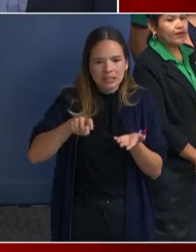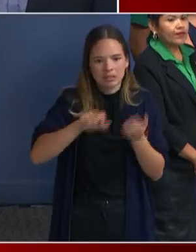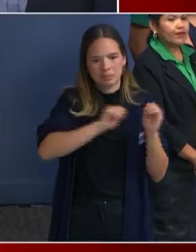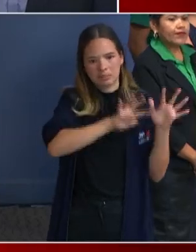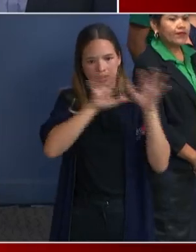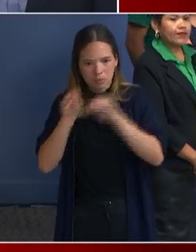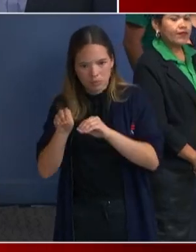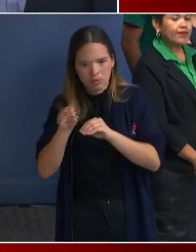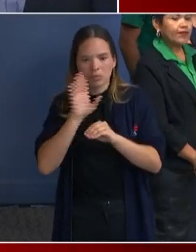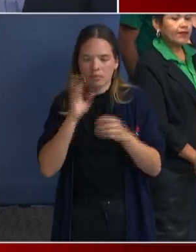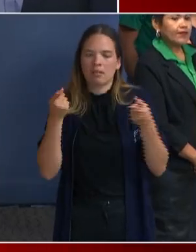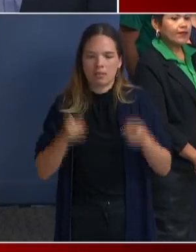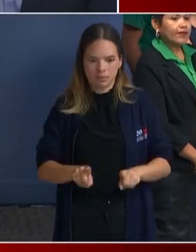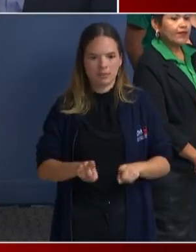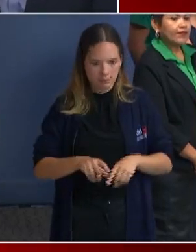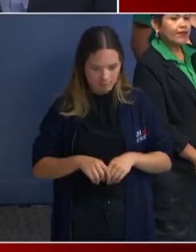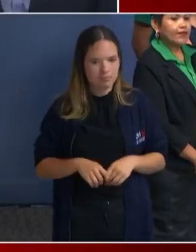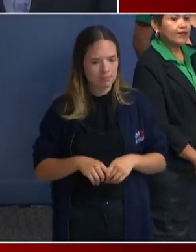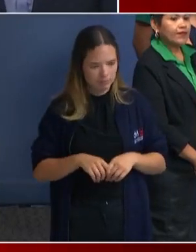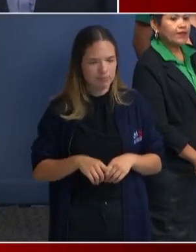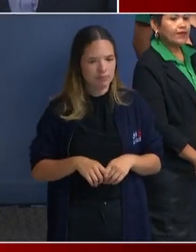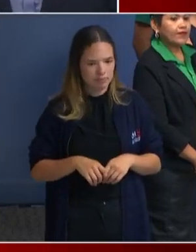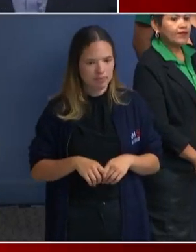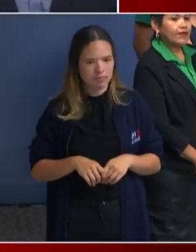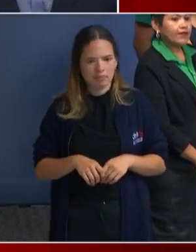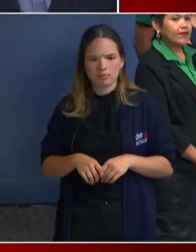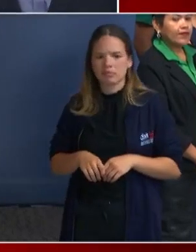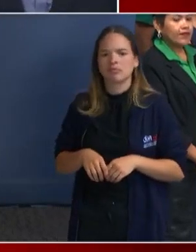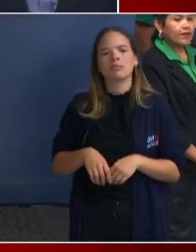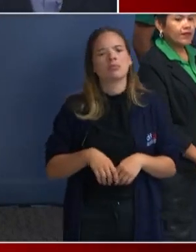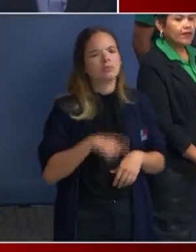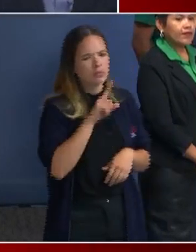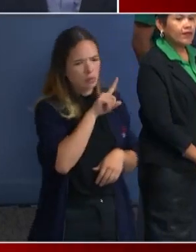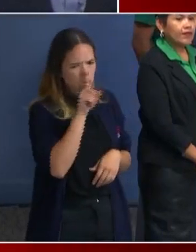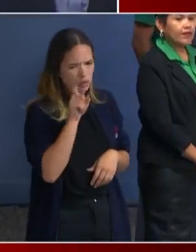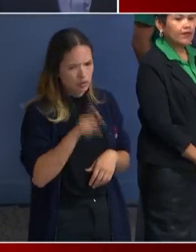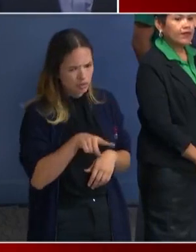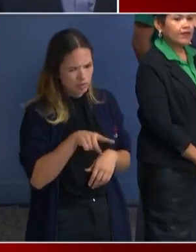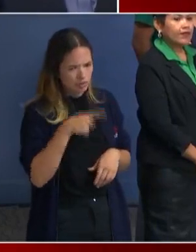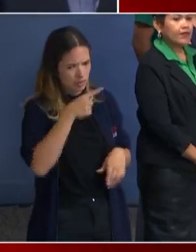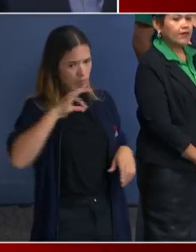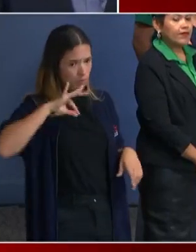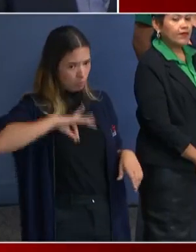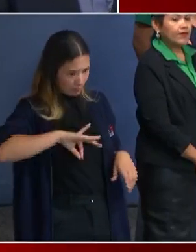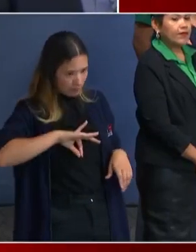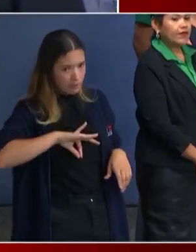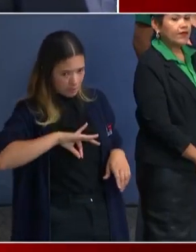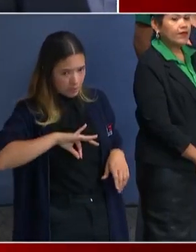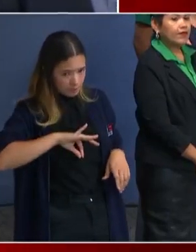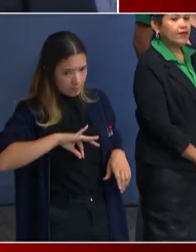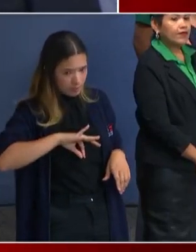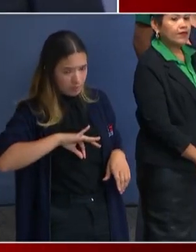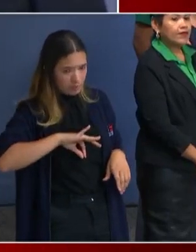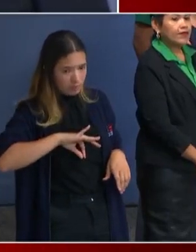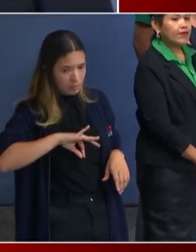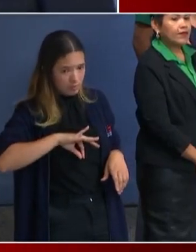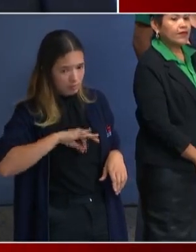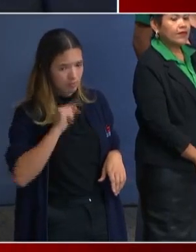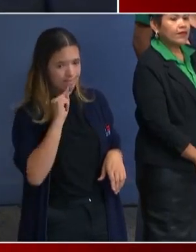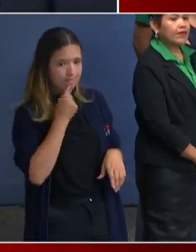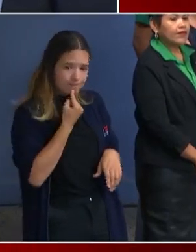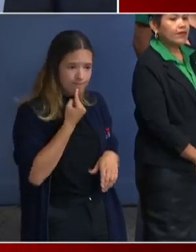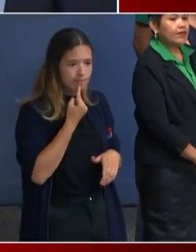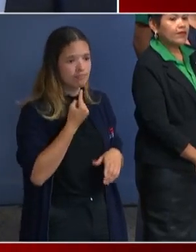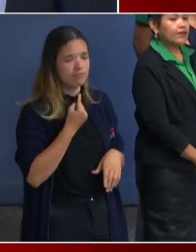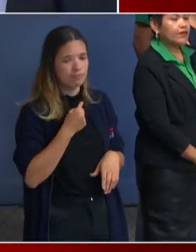Can I just ask, you know, a lot of the agency, a lot of the nonprofits and NGOs have been critical of Mayor Bowser's request for the National Guard and